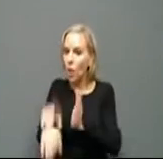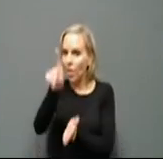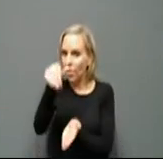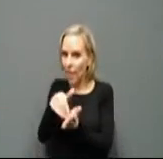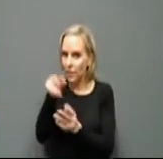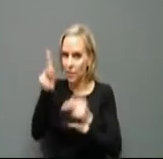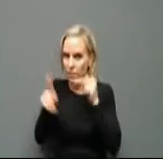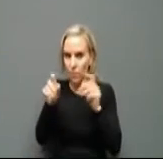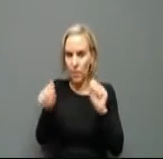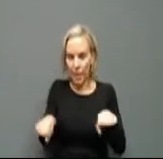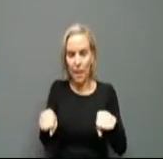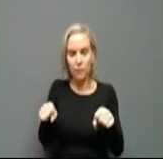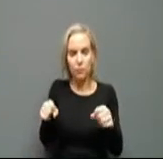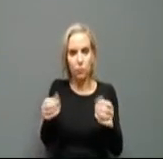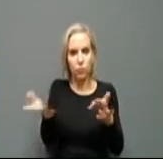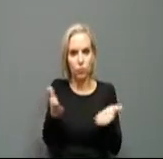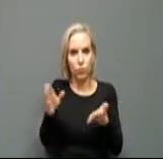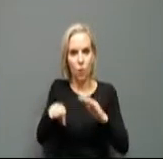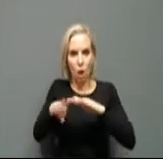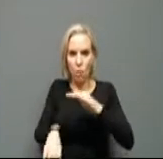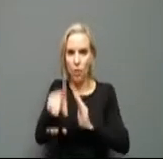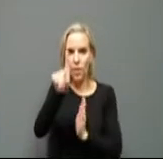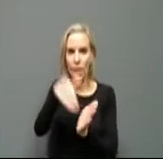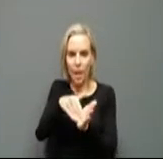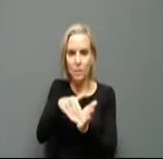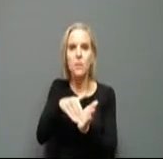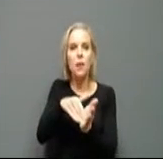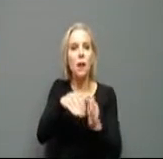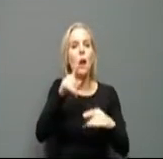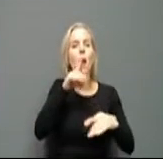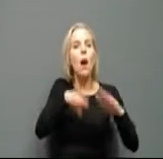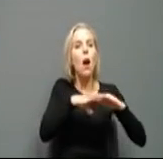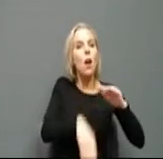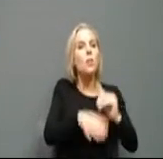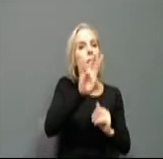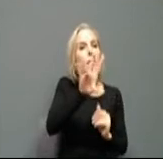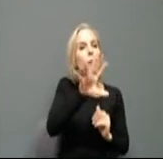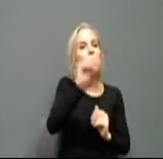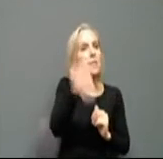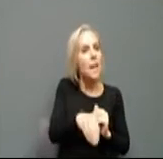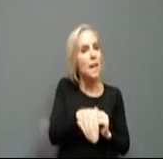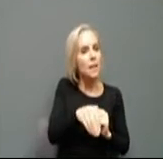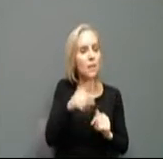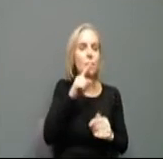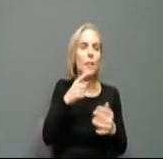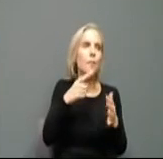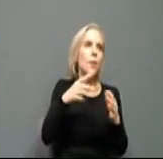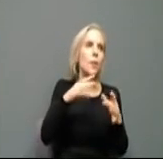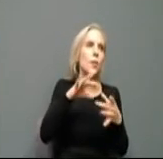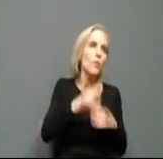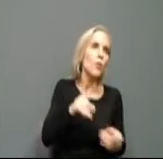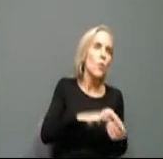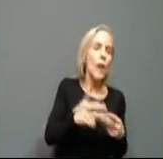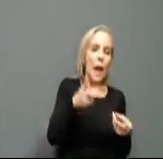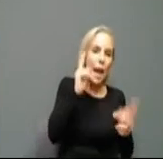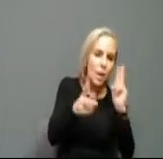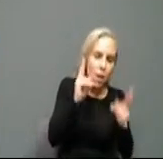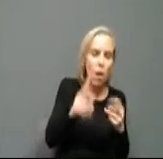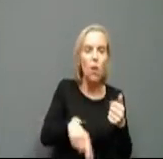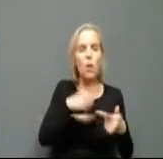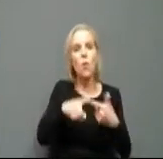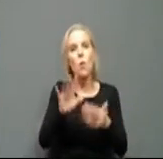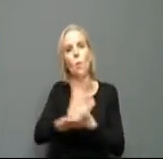to 75% capacity. That includes retail hair salons, restaurants, movie theaters,